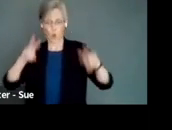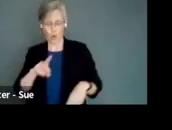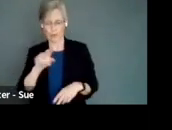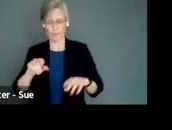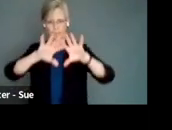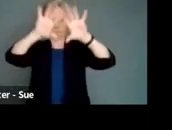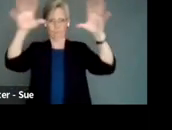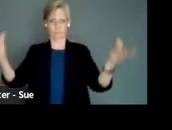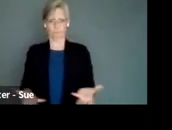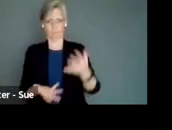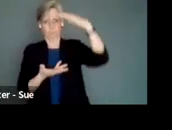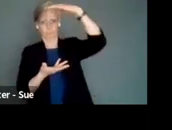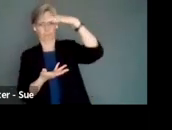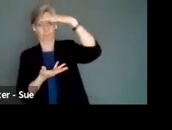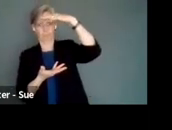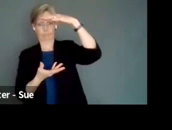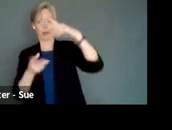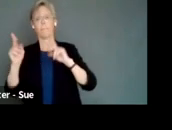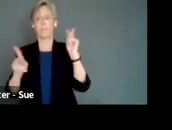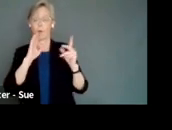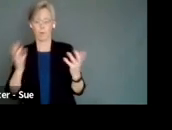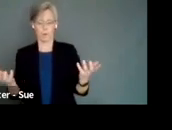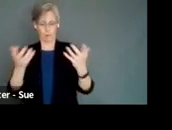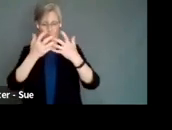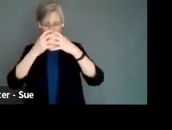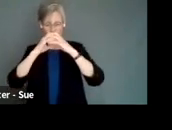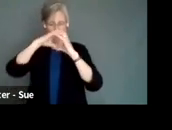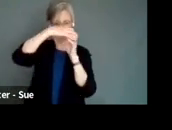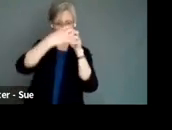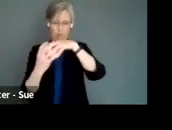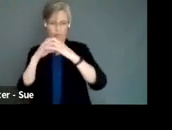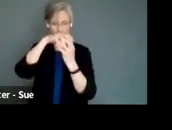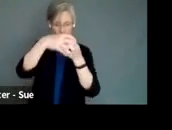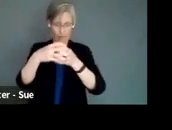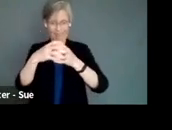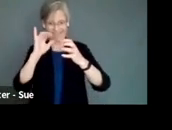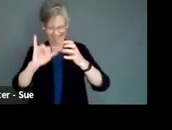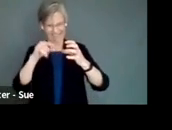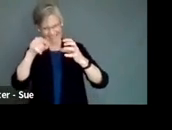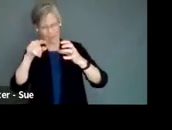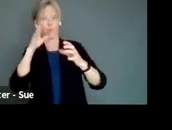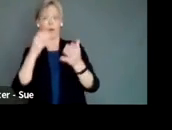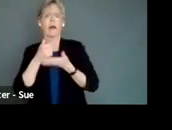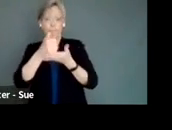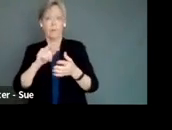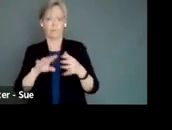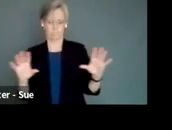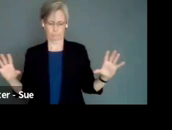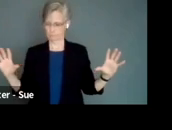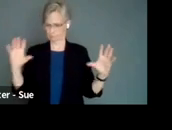thing. So people talk about intersectionalism, this is the framework that allows you to get there. This is where